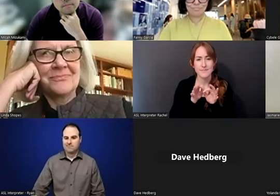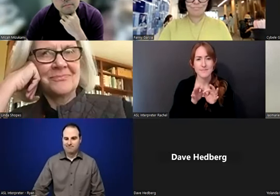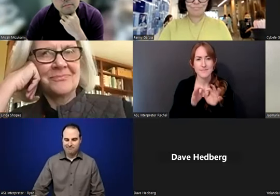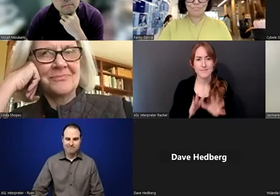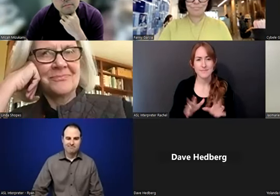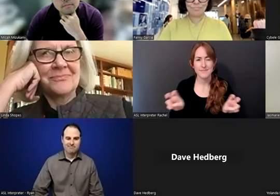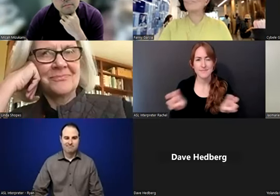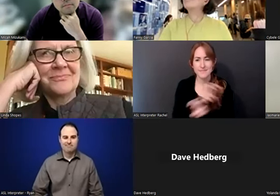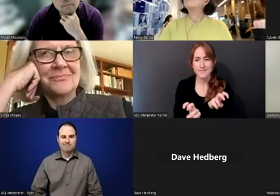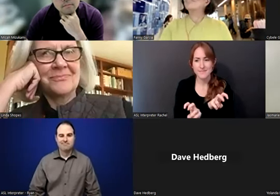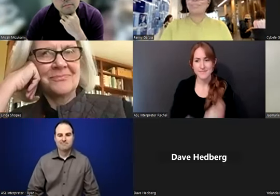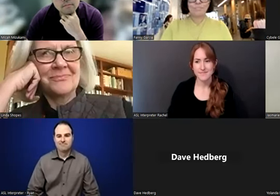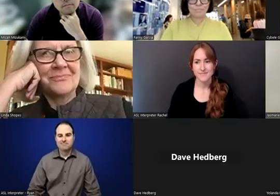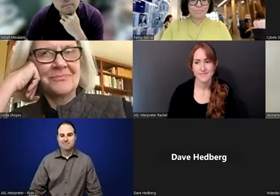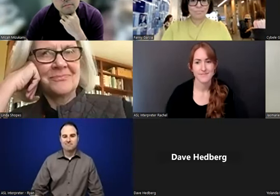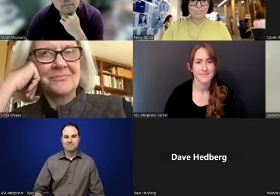What else?